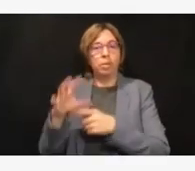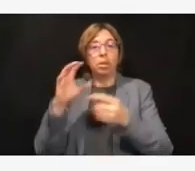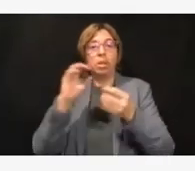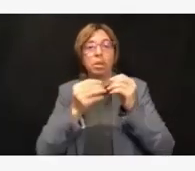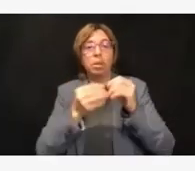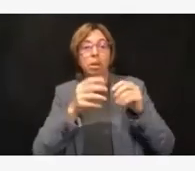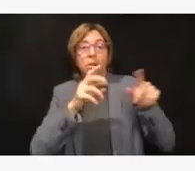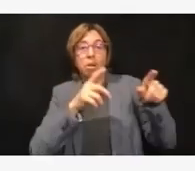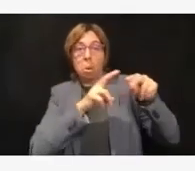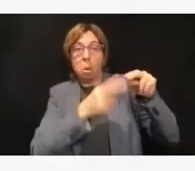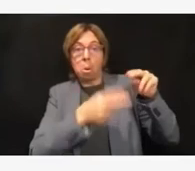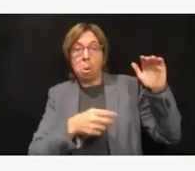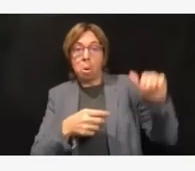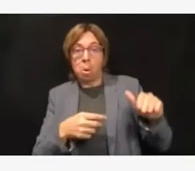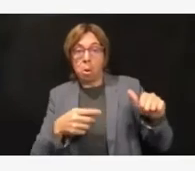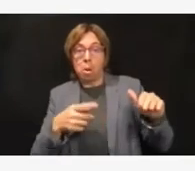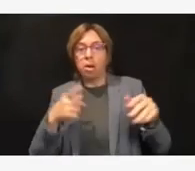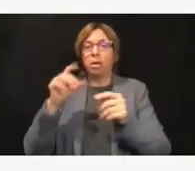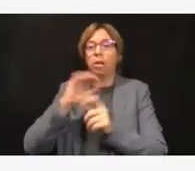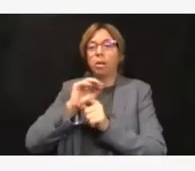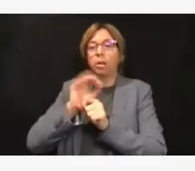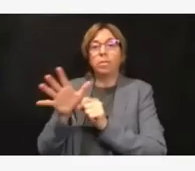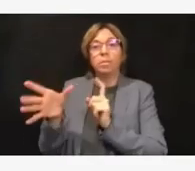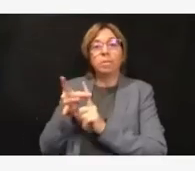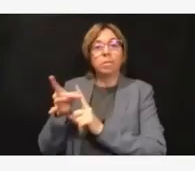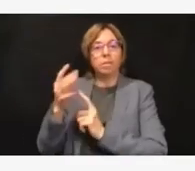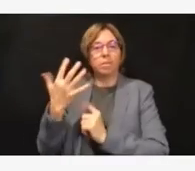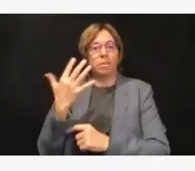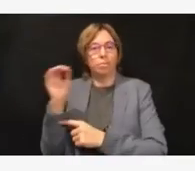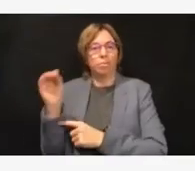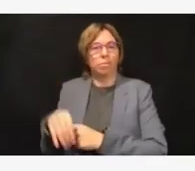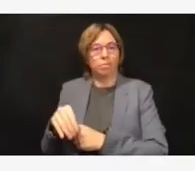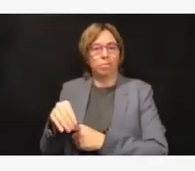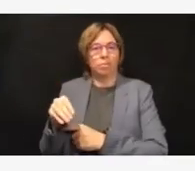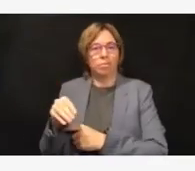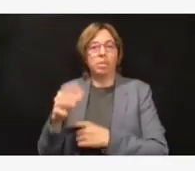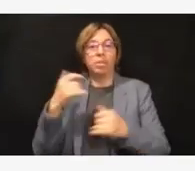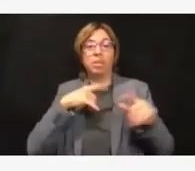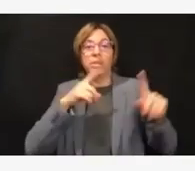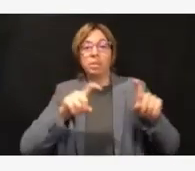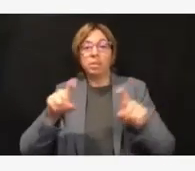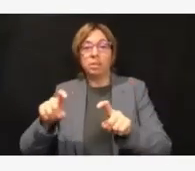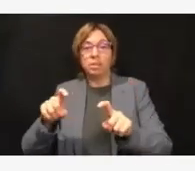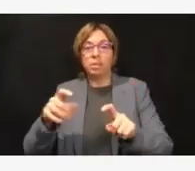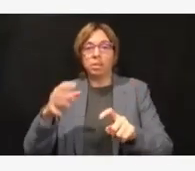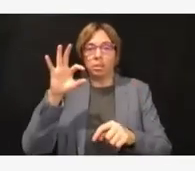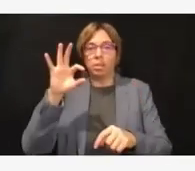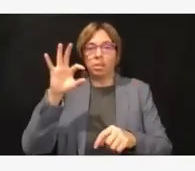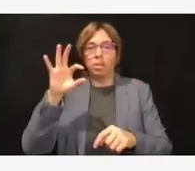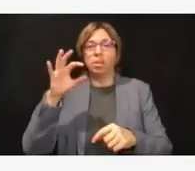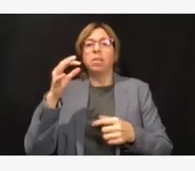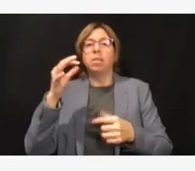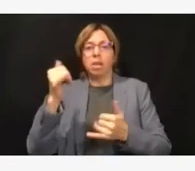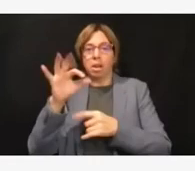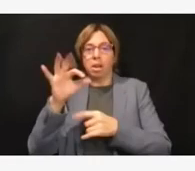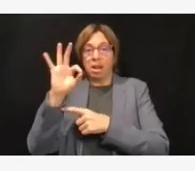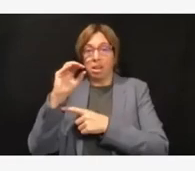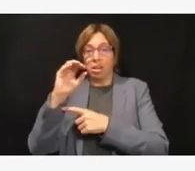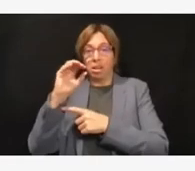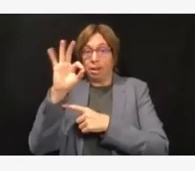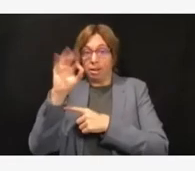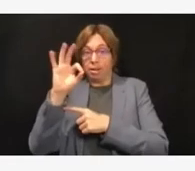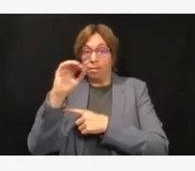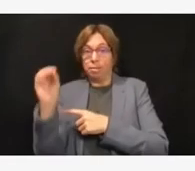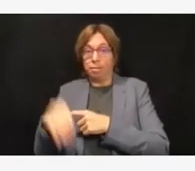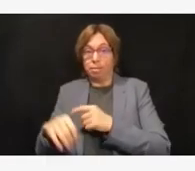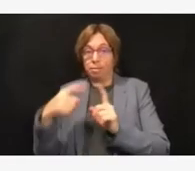We're right around 9% right now, but as Dr. Seuss has said, we're seeing in Michigan bumping back up to 16%. So that's one of